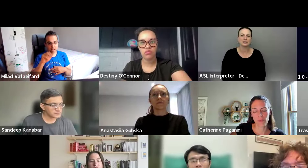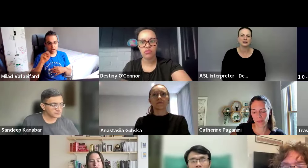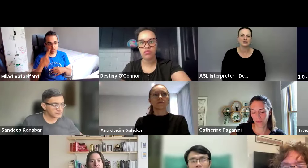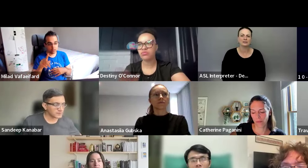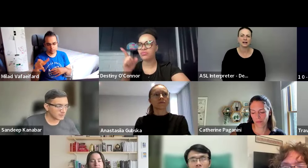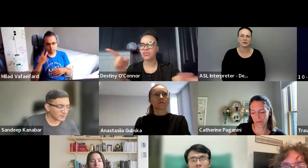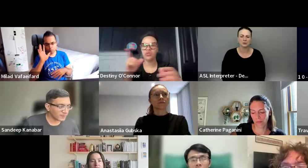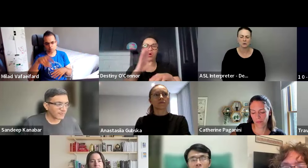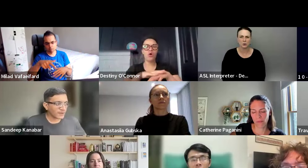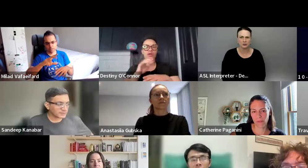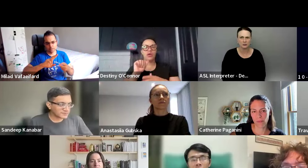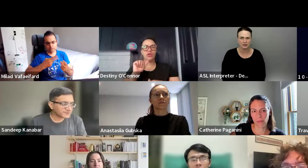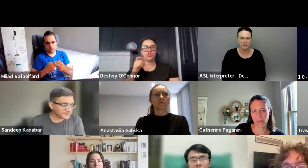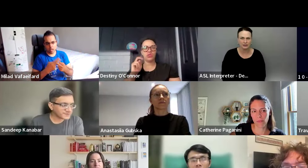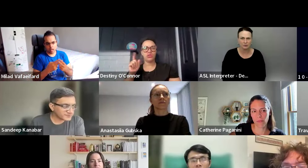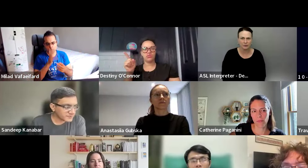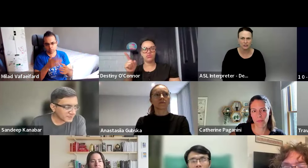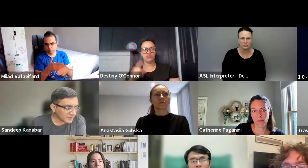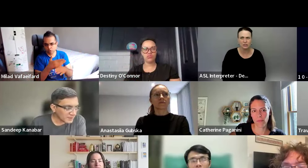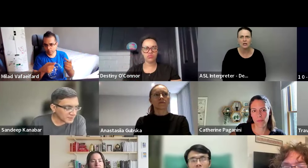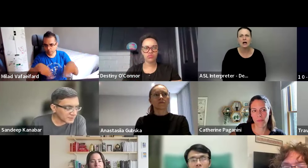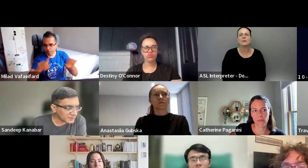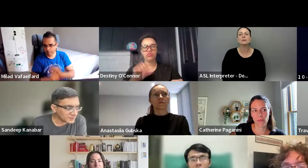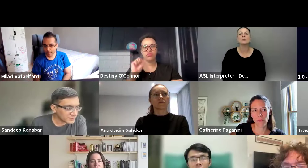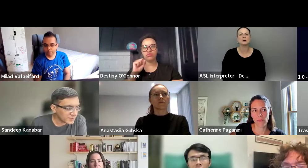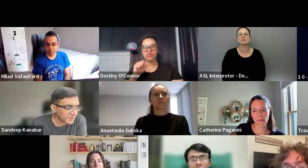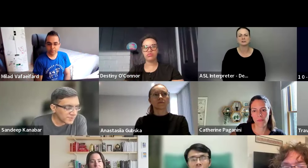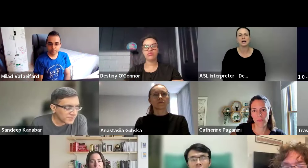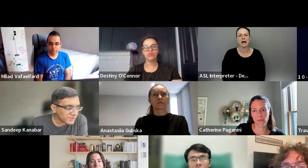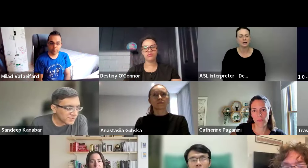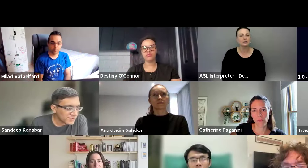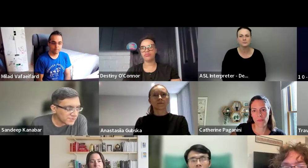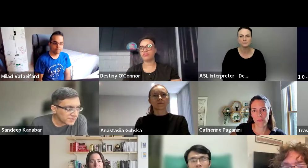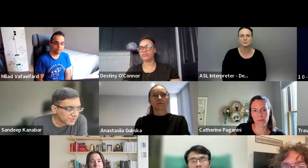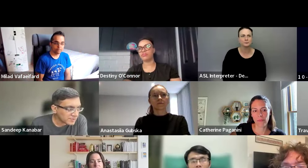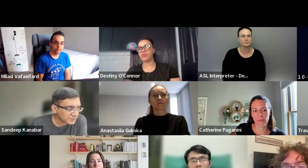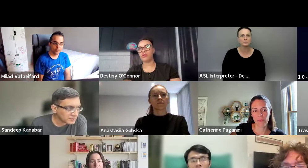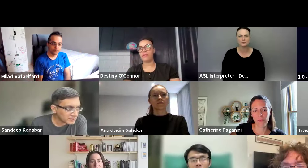Um, but I'll, I don't know where to get that information. Um, it will post it on Slack.